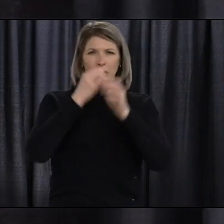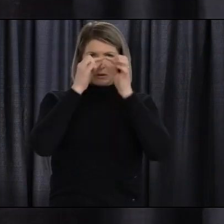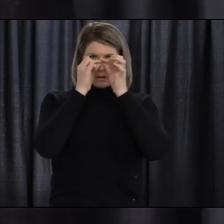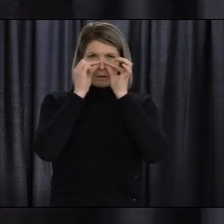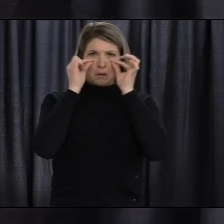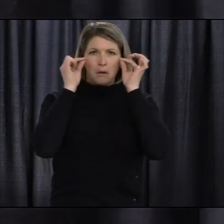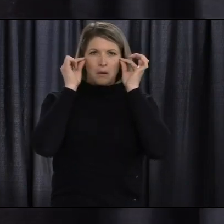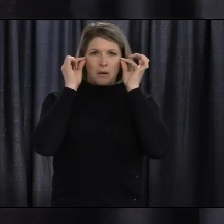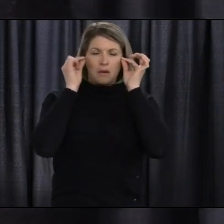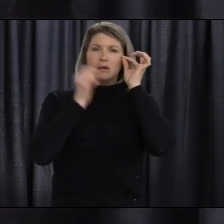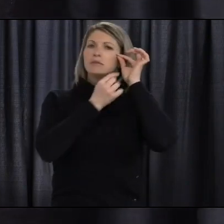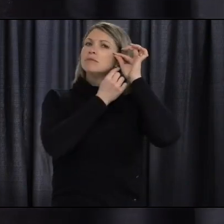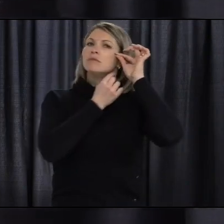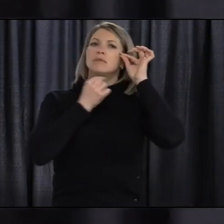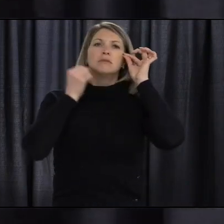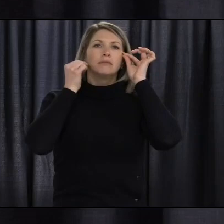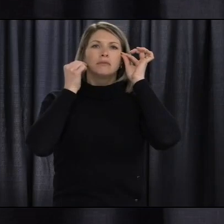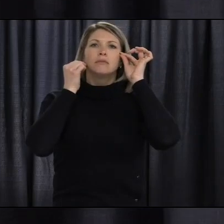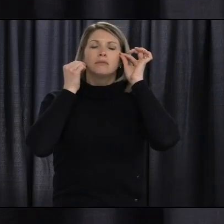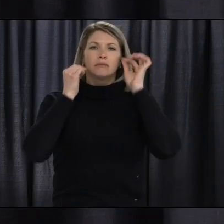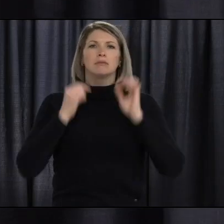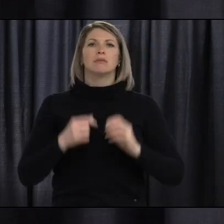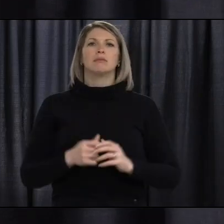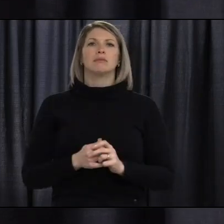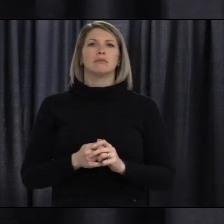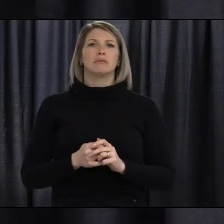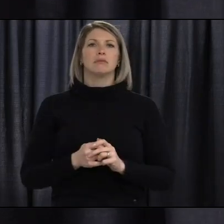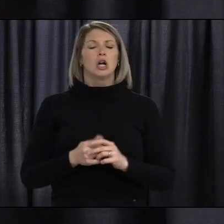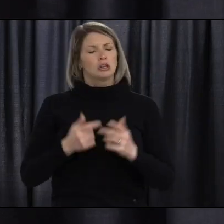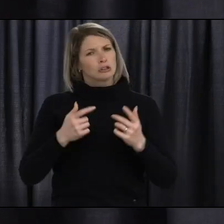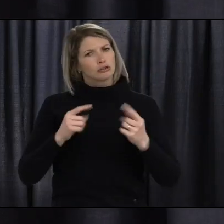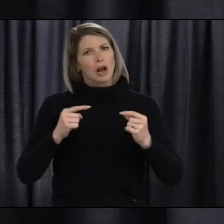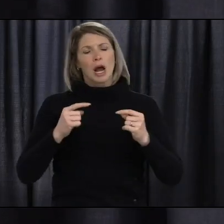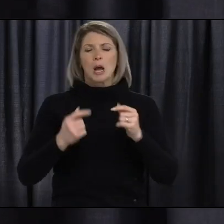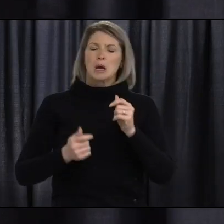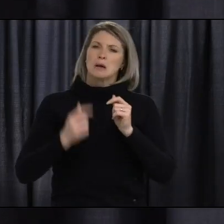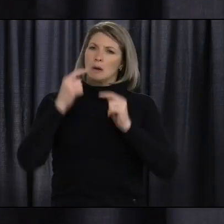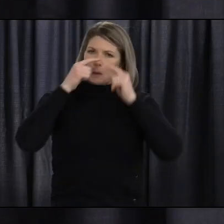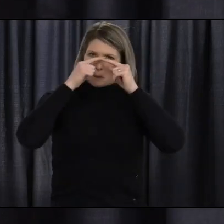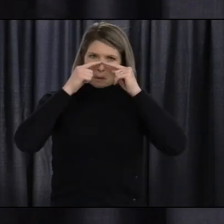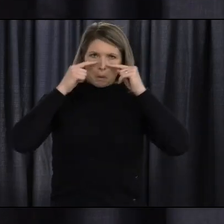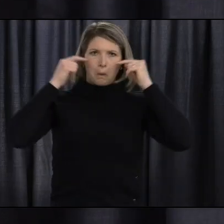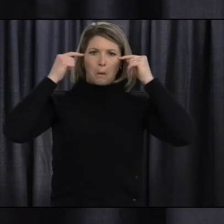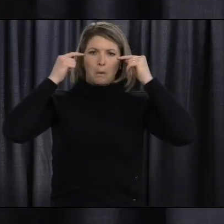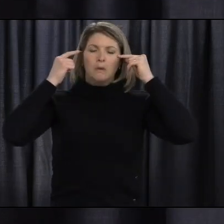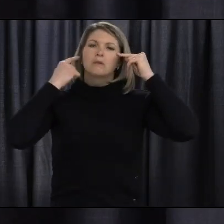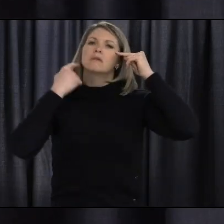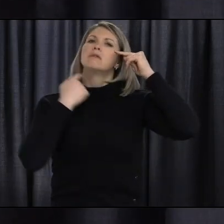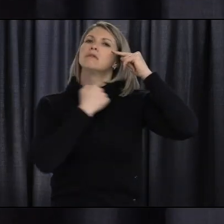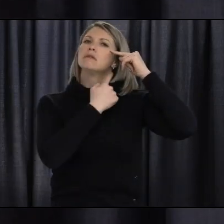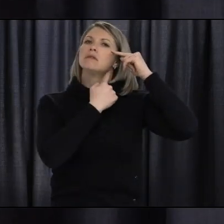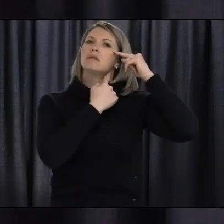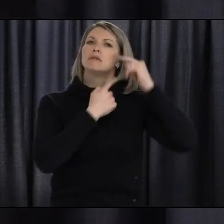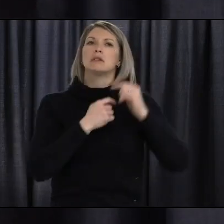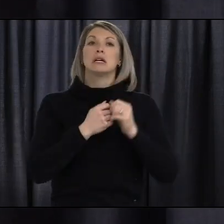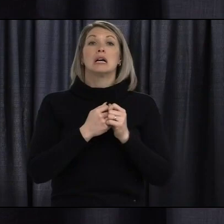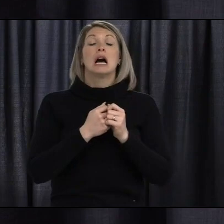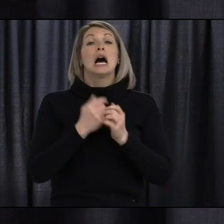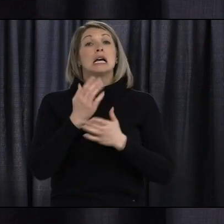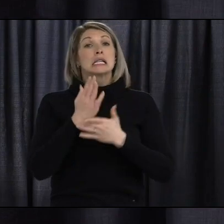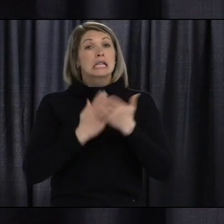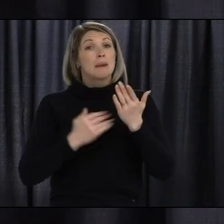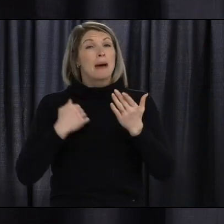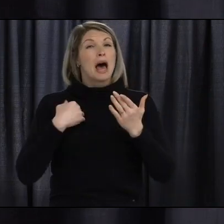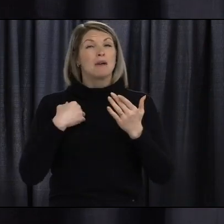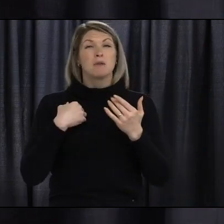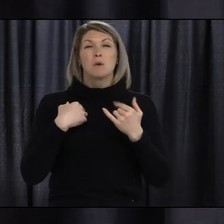and is completely covering your face as much as possible. Some cloth masks have a wire to tighten it